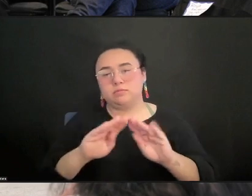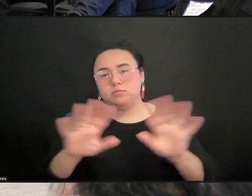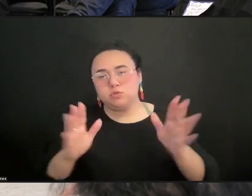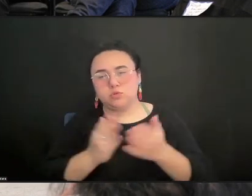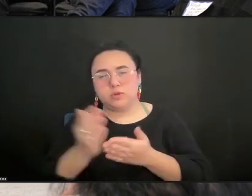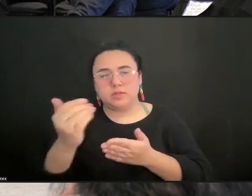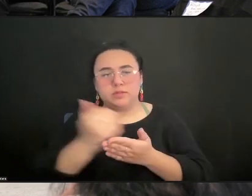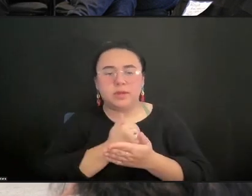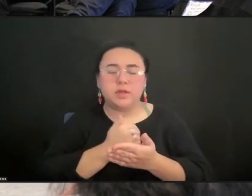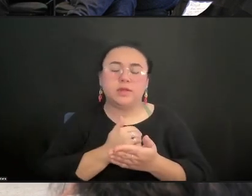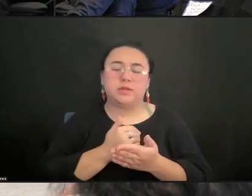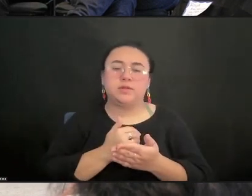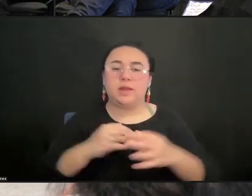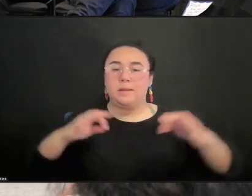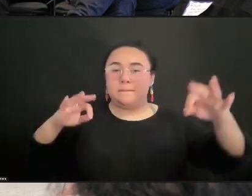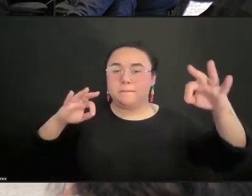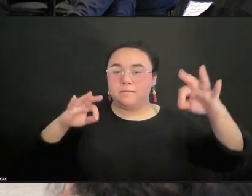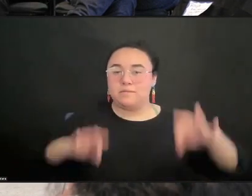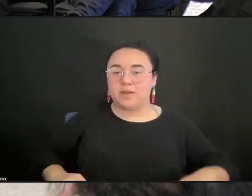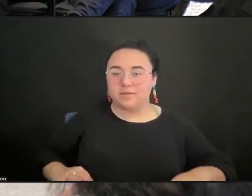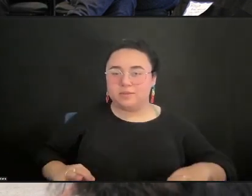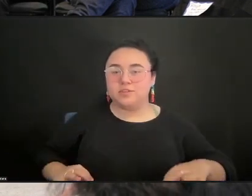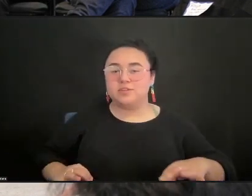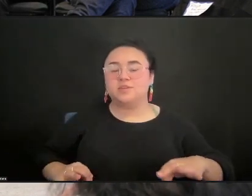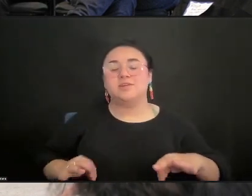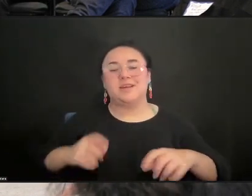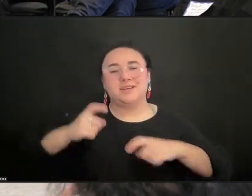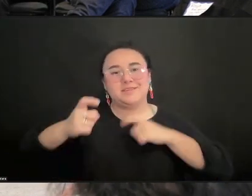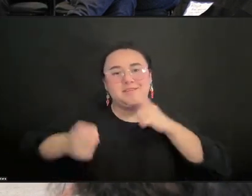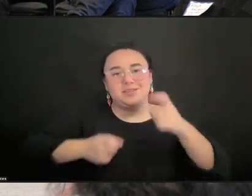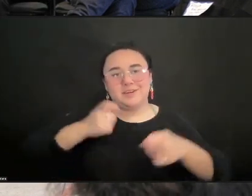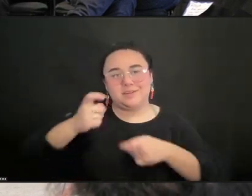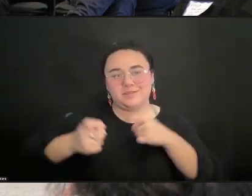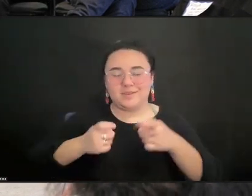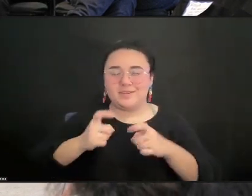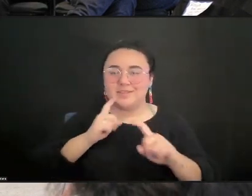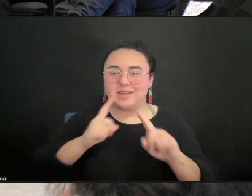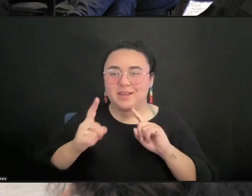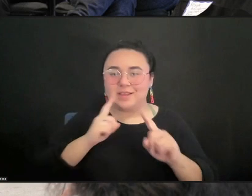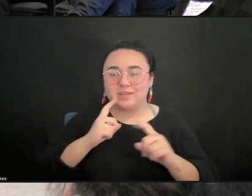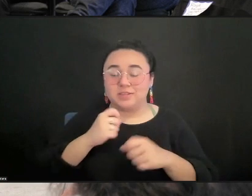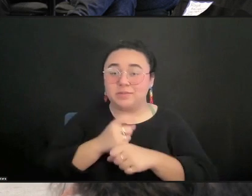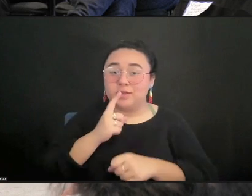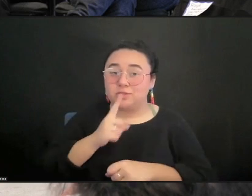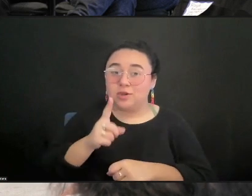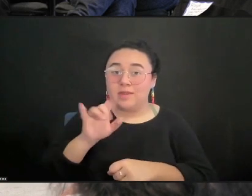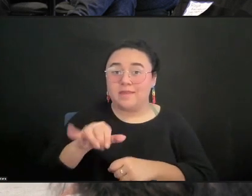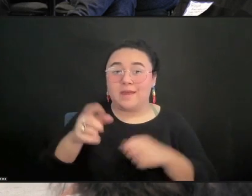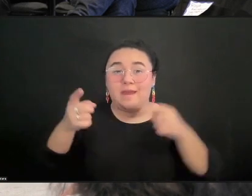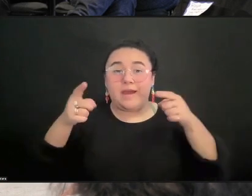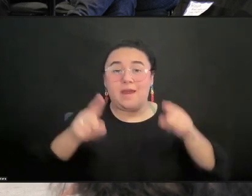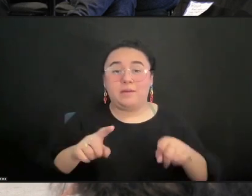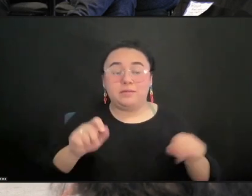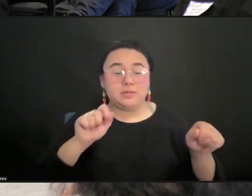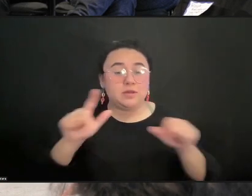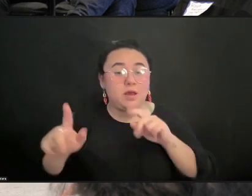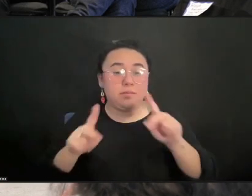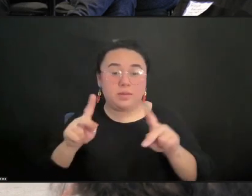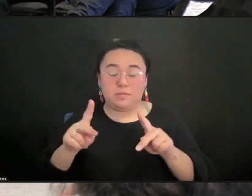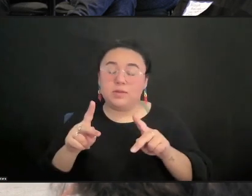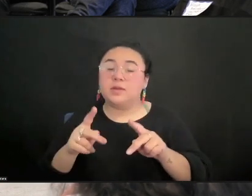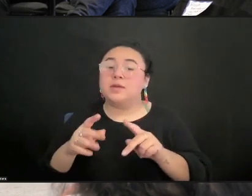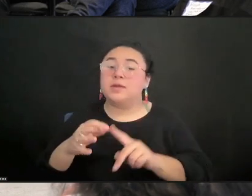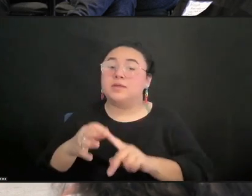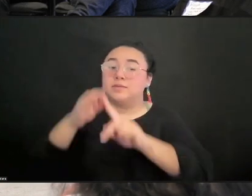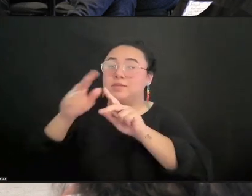dialogue. To ensure that, I will ask everyone, especially those representing institutions, to use